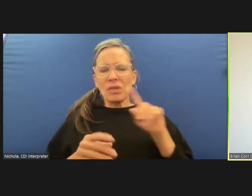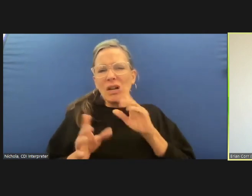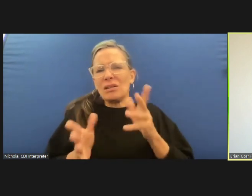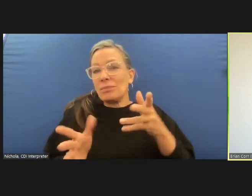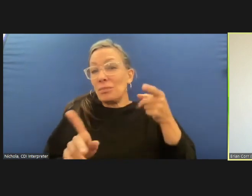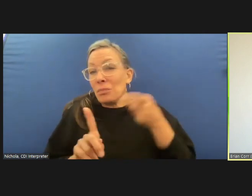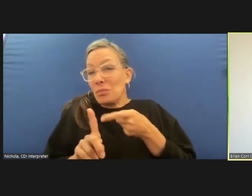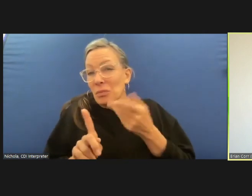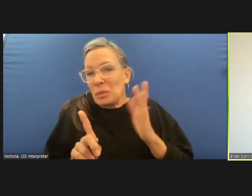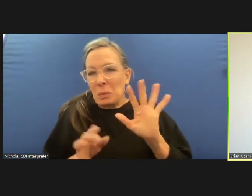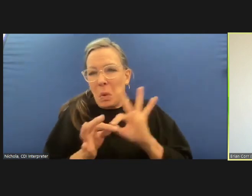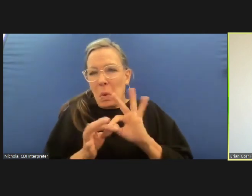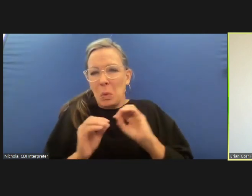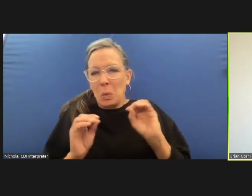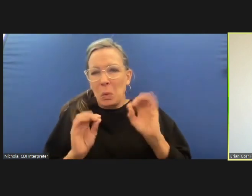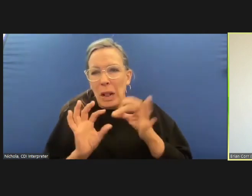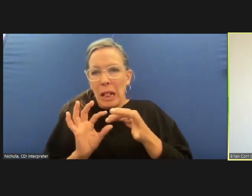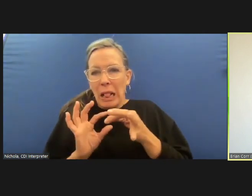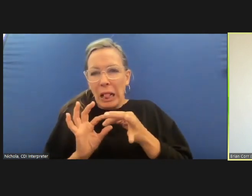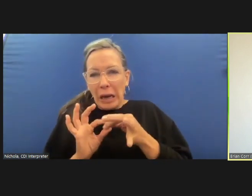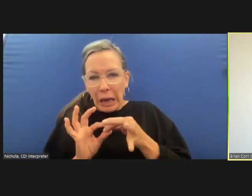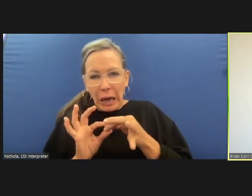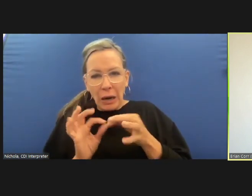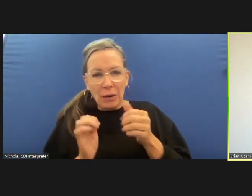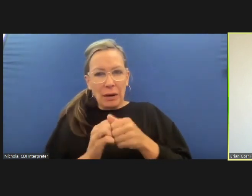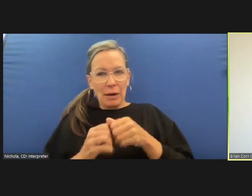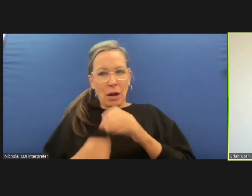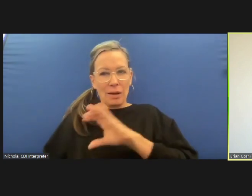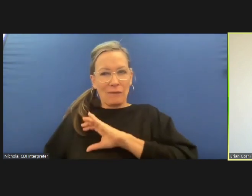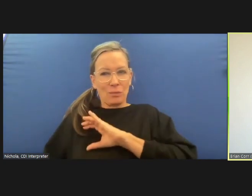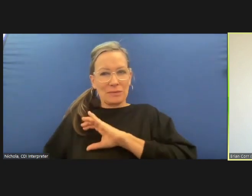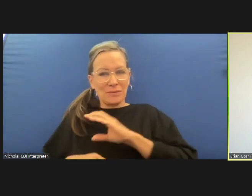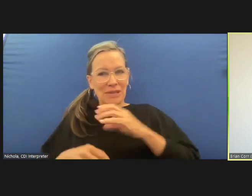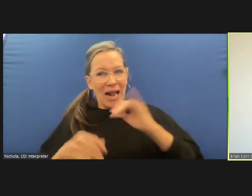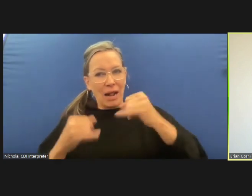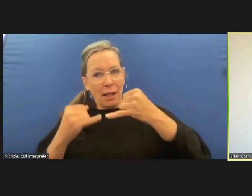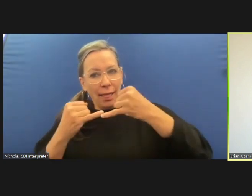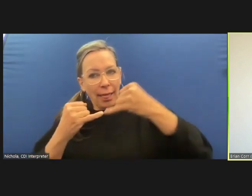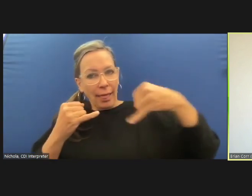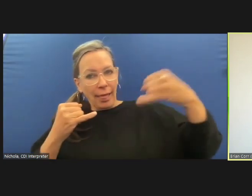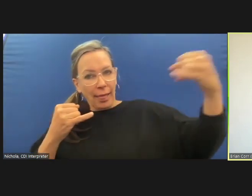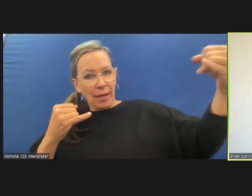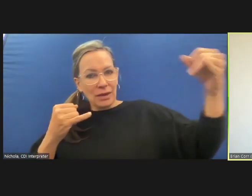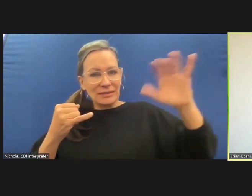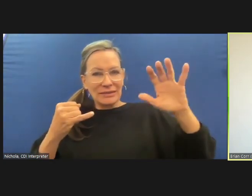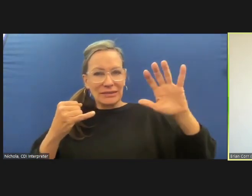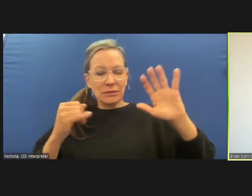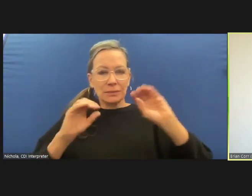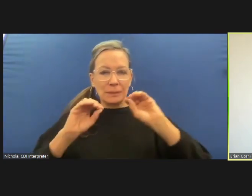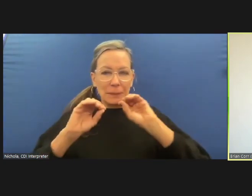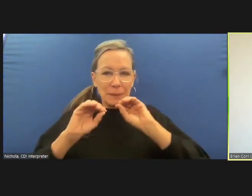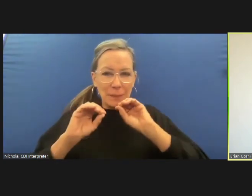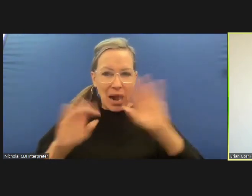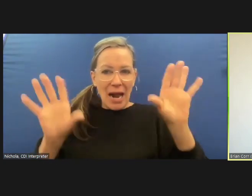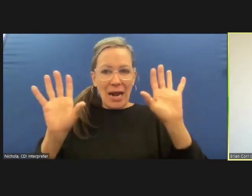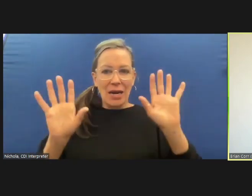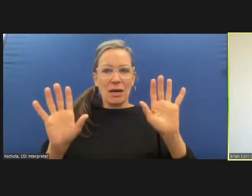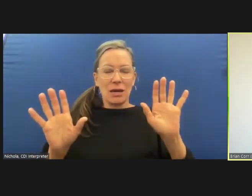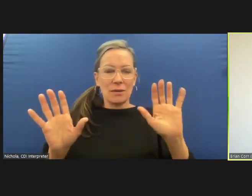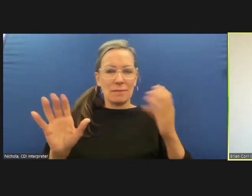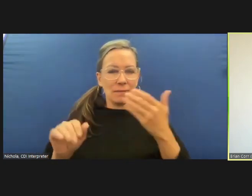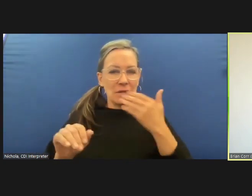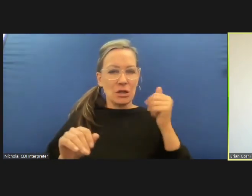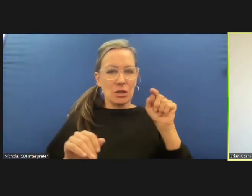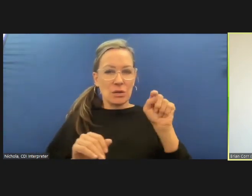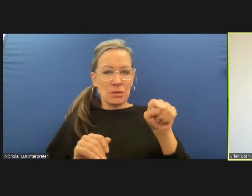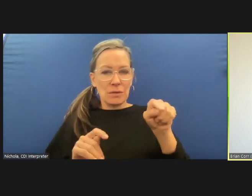board um other places say that you have to have somebody my personal opinion um i'll just say is that i think that